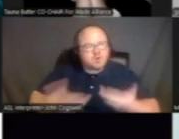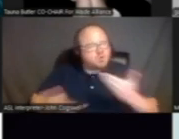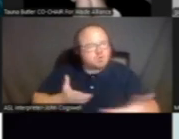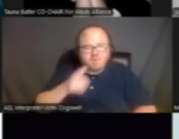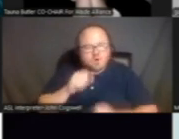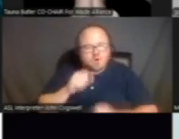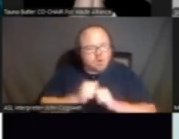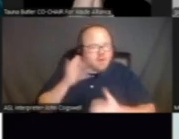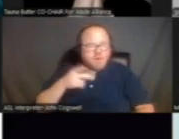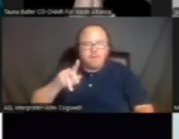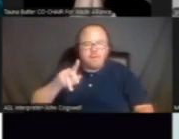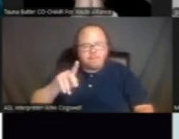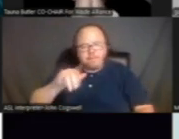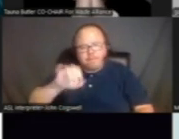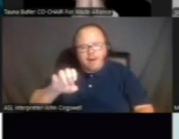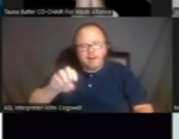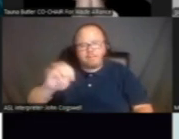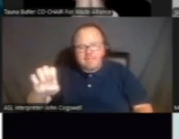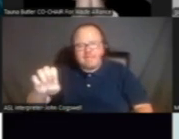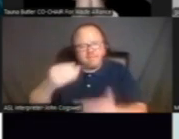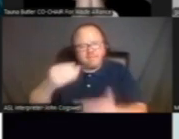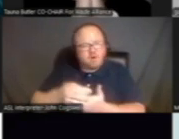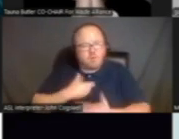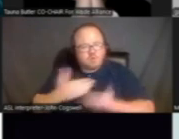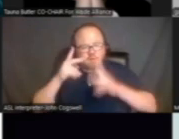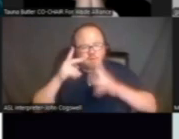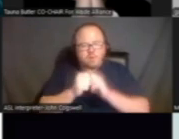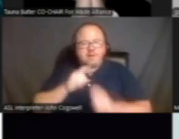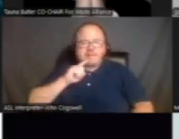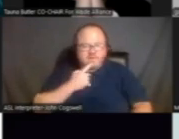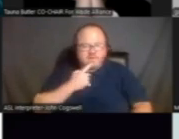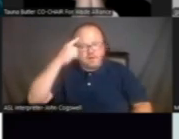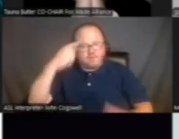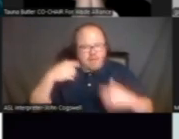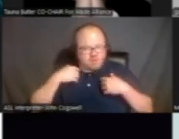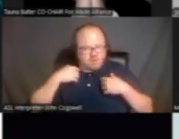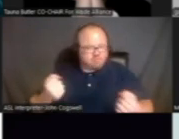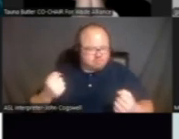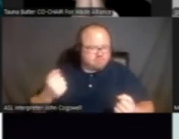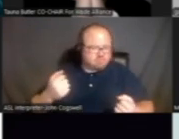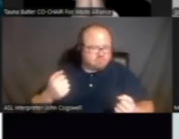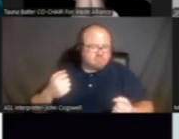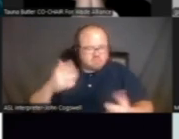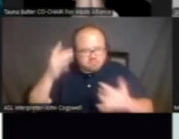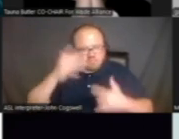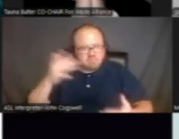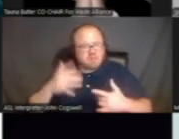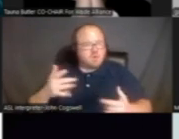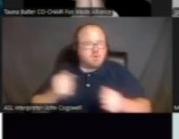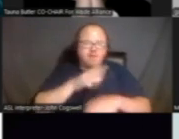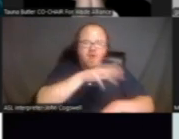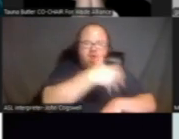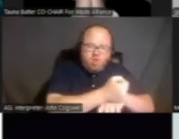With our primary funding, we primarily serve people with severe mental illness, like Rosie had said, who live in lock facilities,